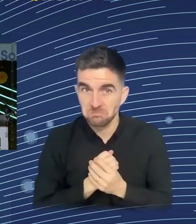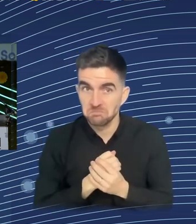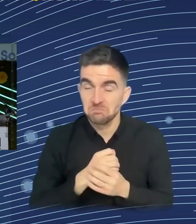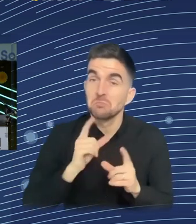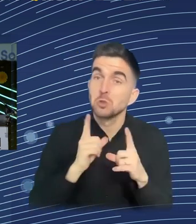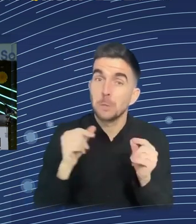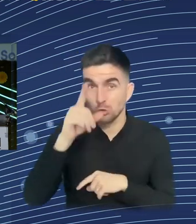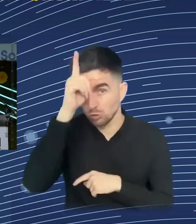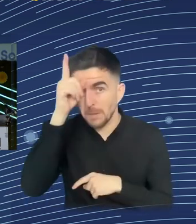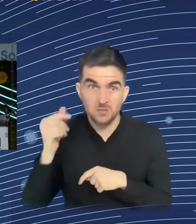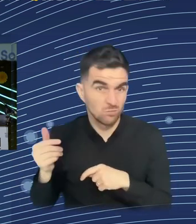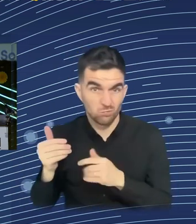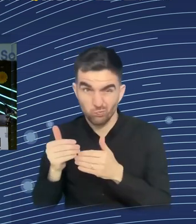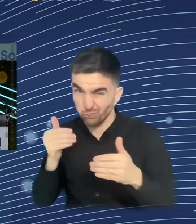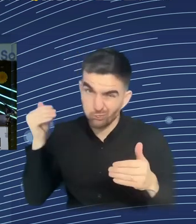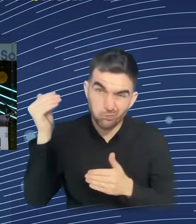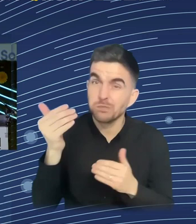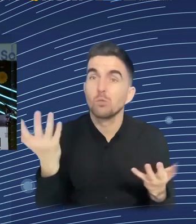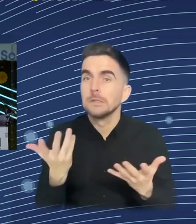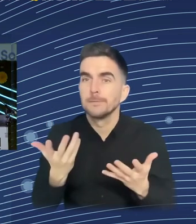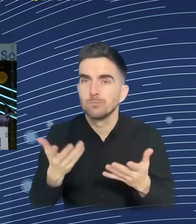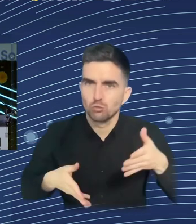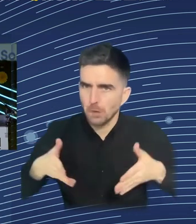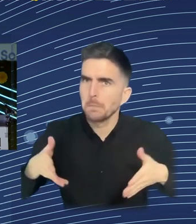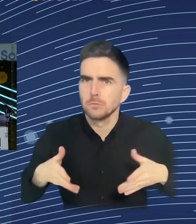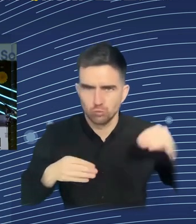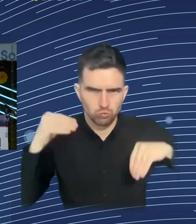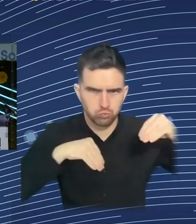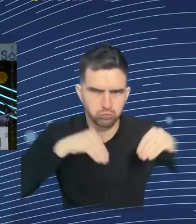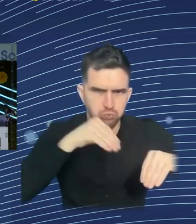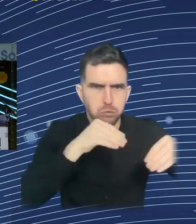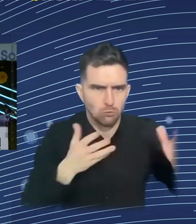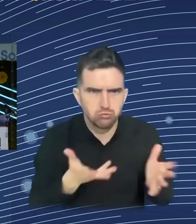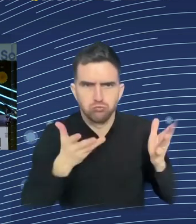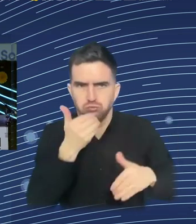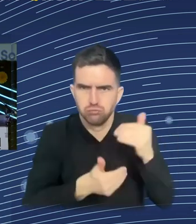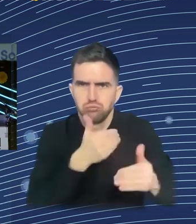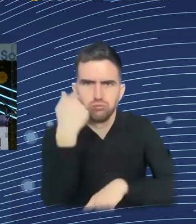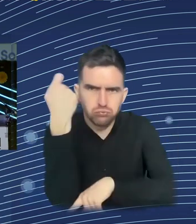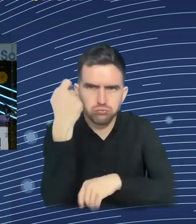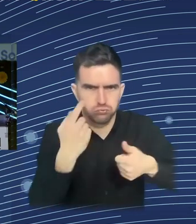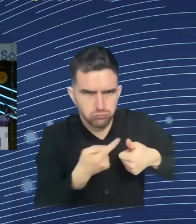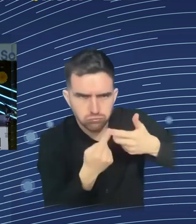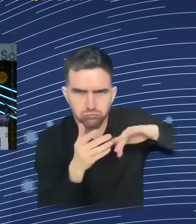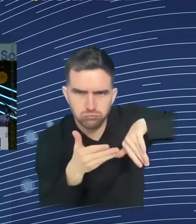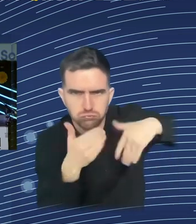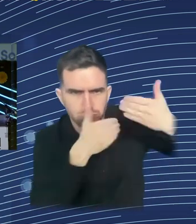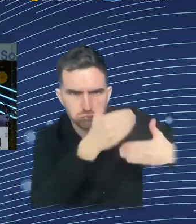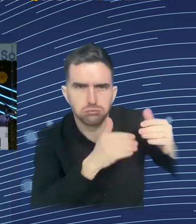change in employment in the manufacturing of these countries. And you can see that Britain, with the smallest